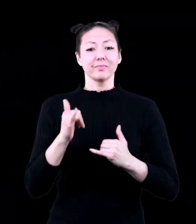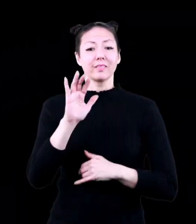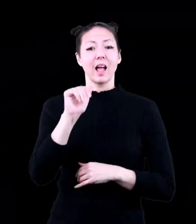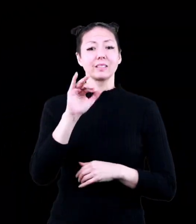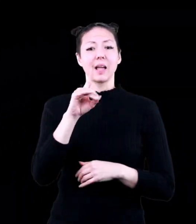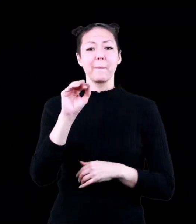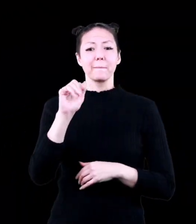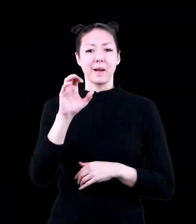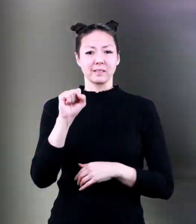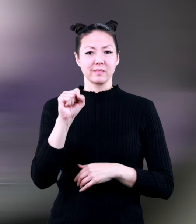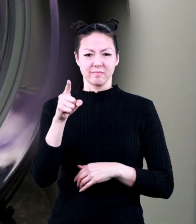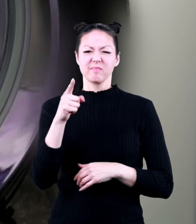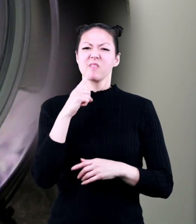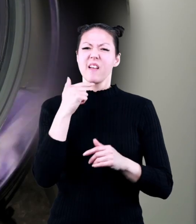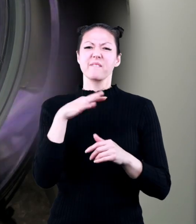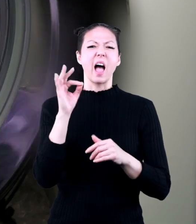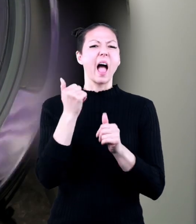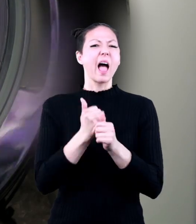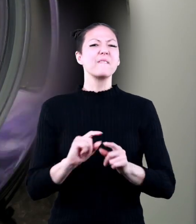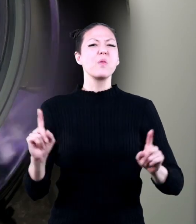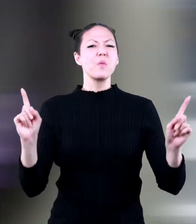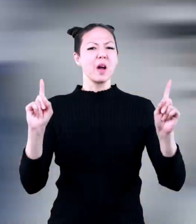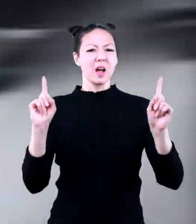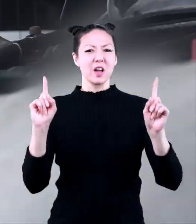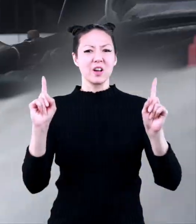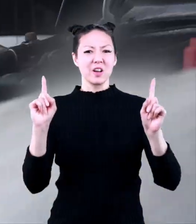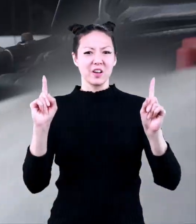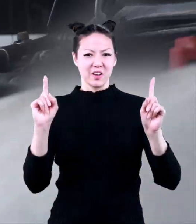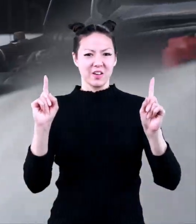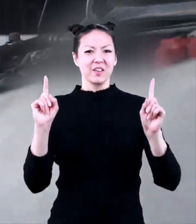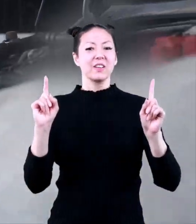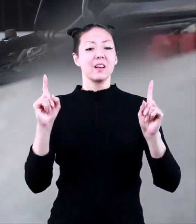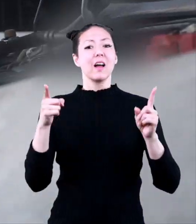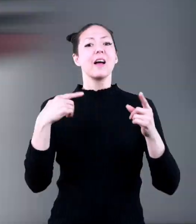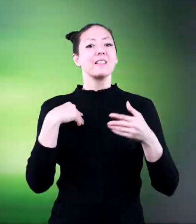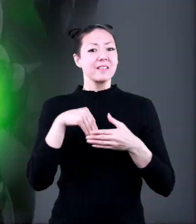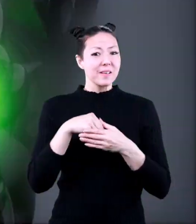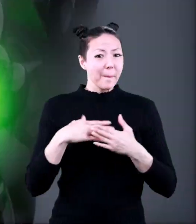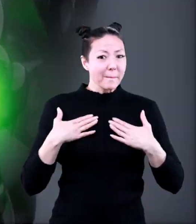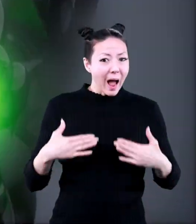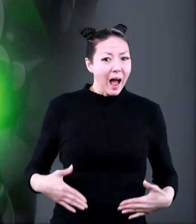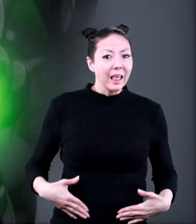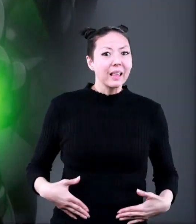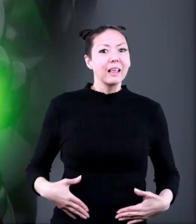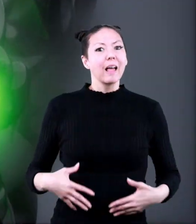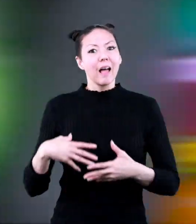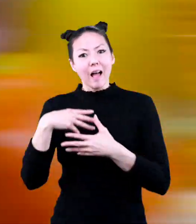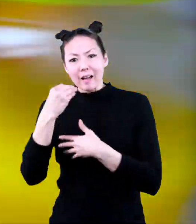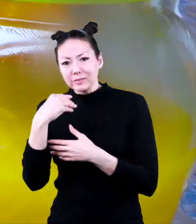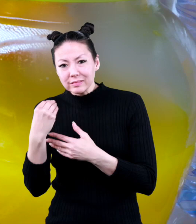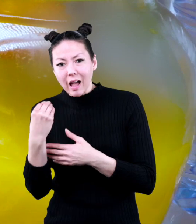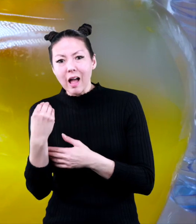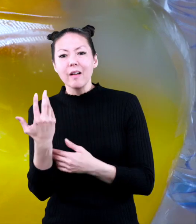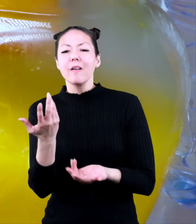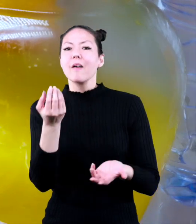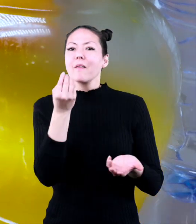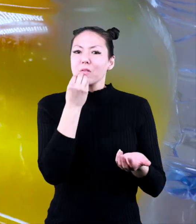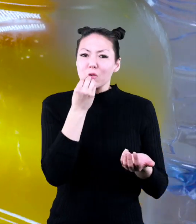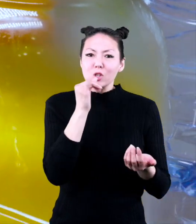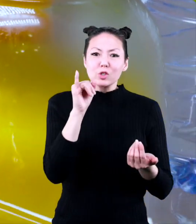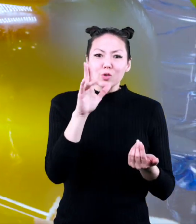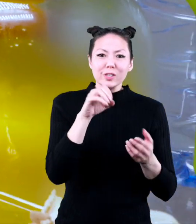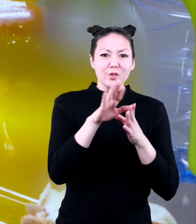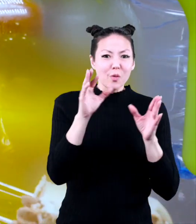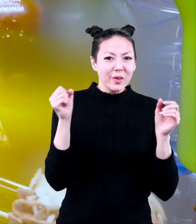acids and bases are found everywhere and can be super helpful they are inside your body inside the